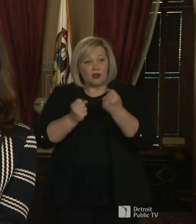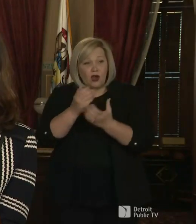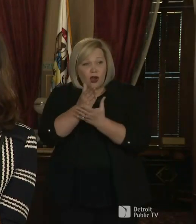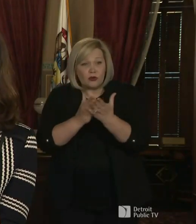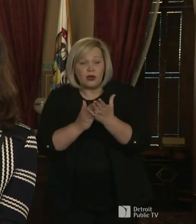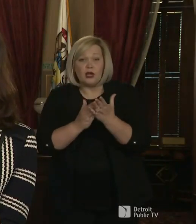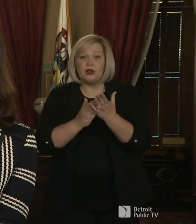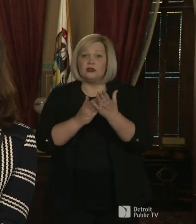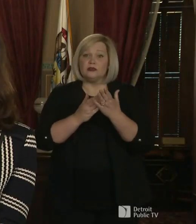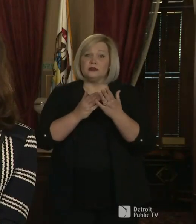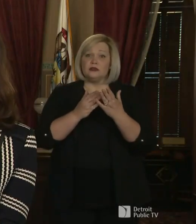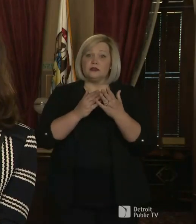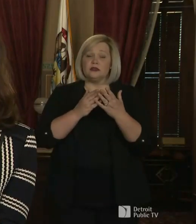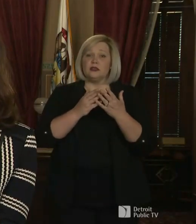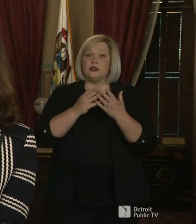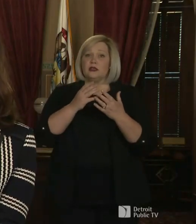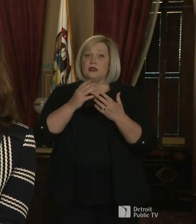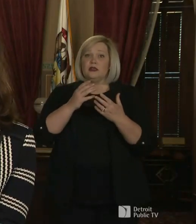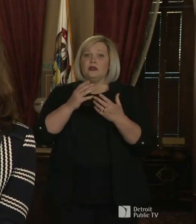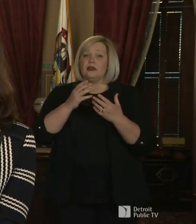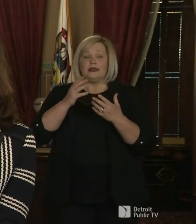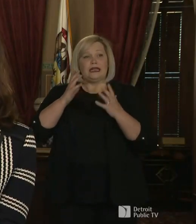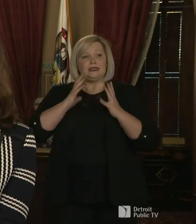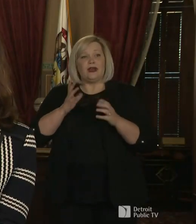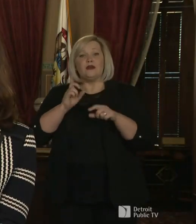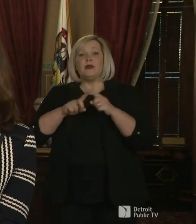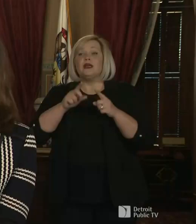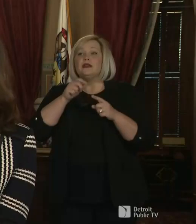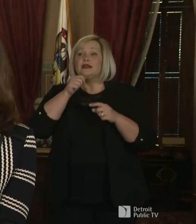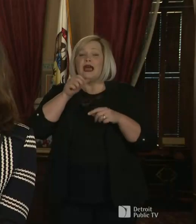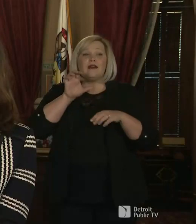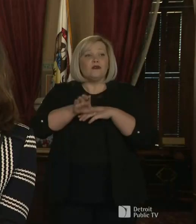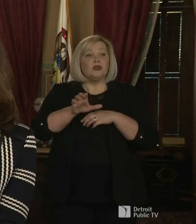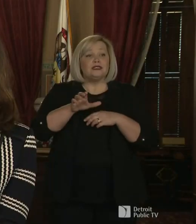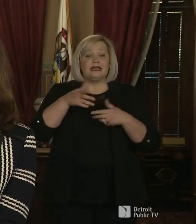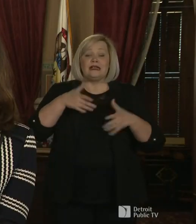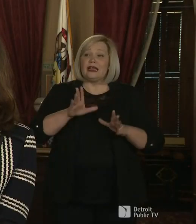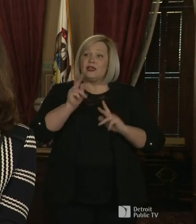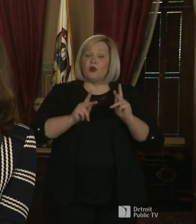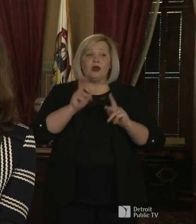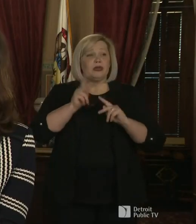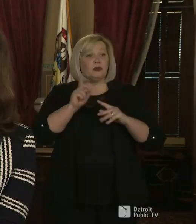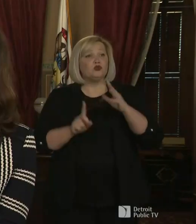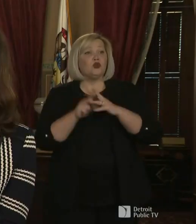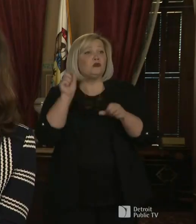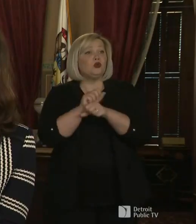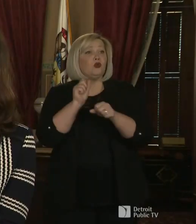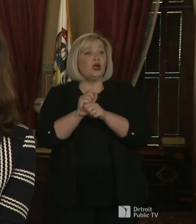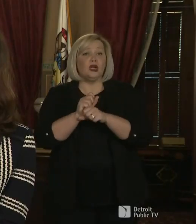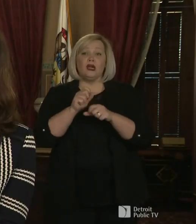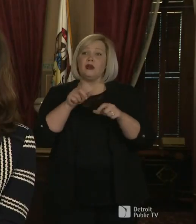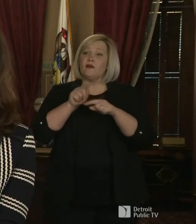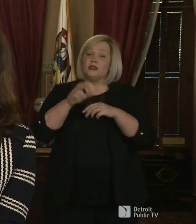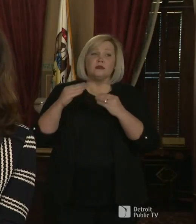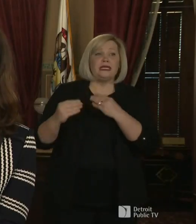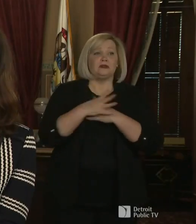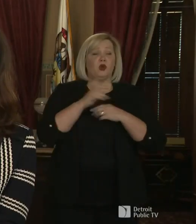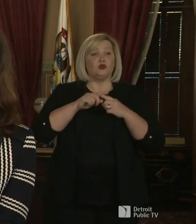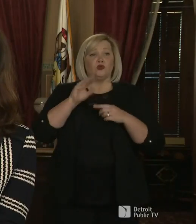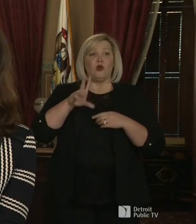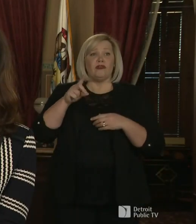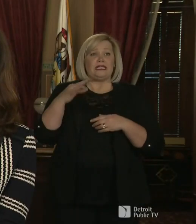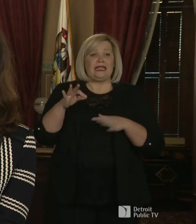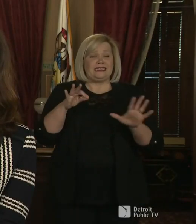and keeping your staff out and about and exposing them, that's playing fast and loose. And while the most, um, majority